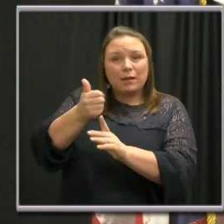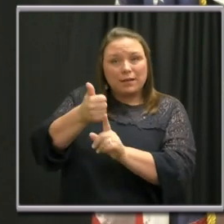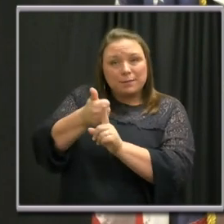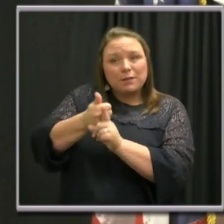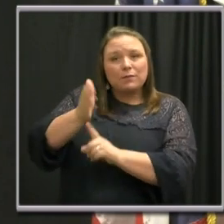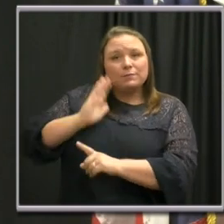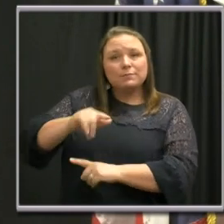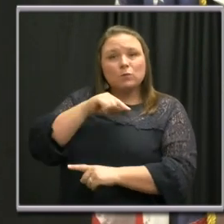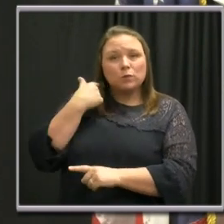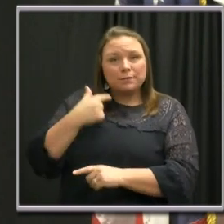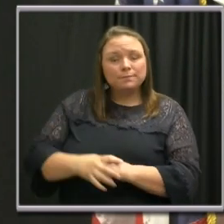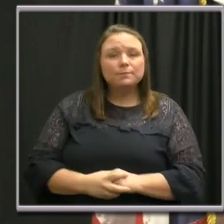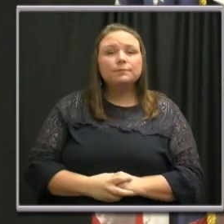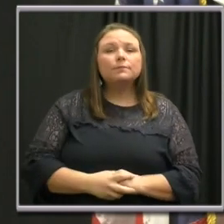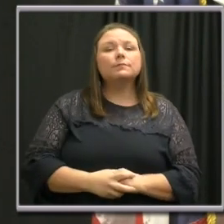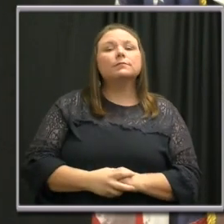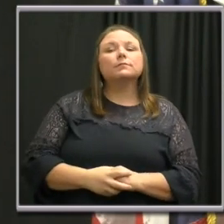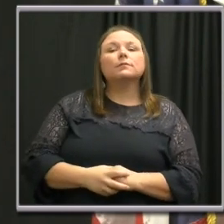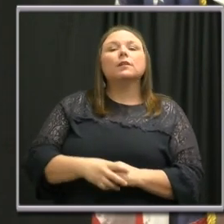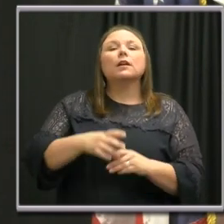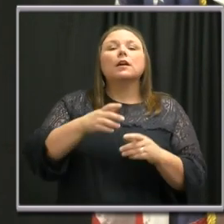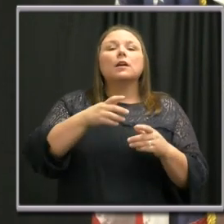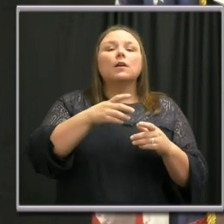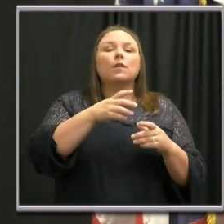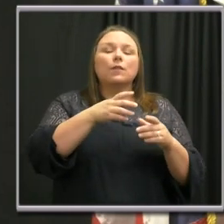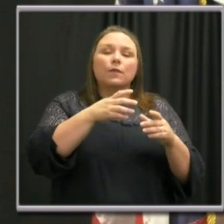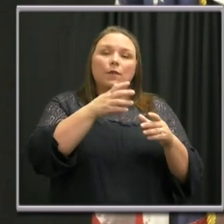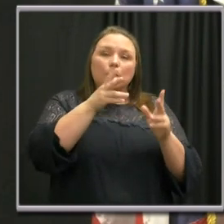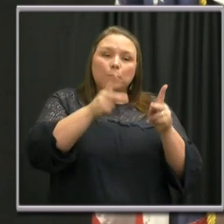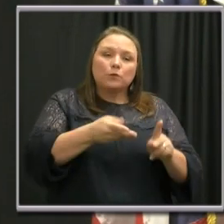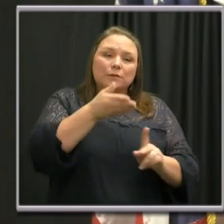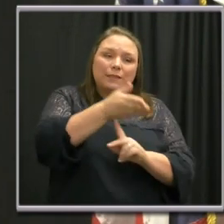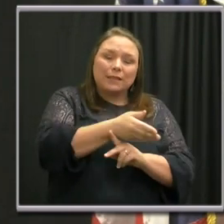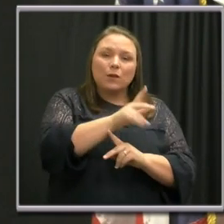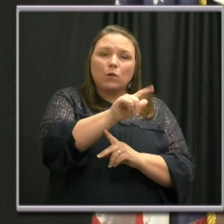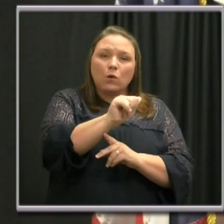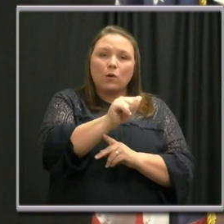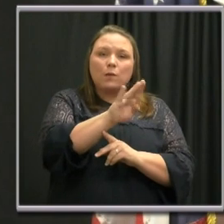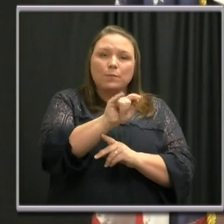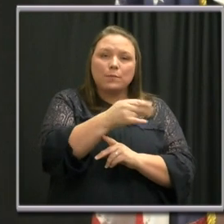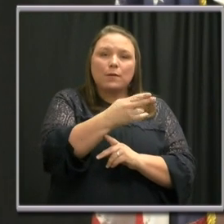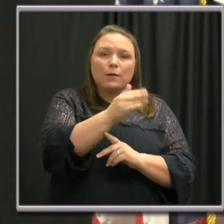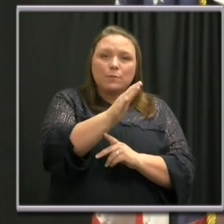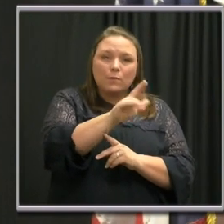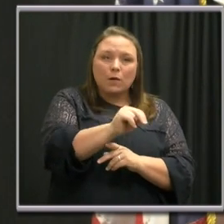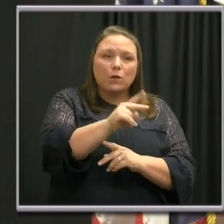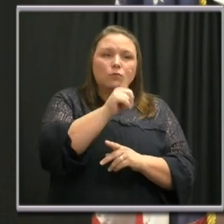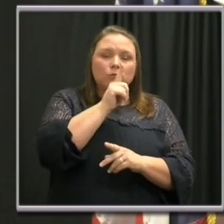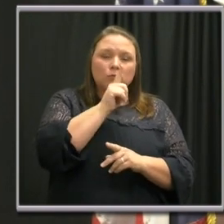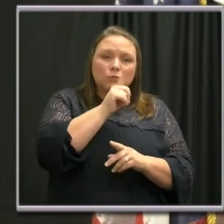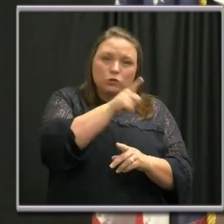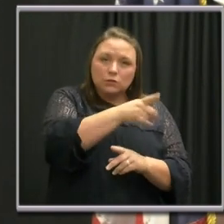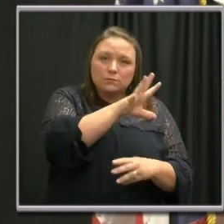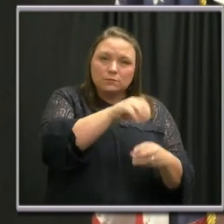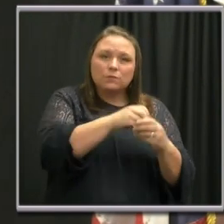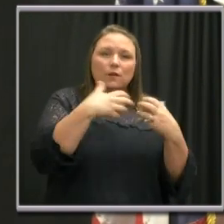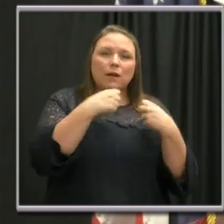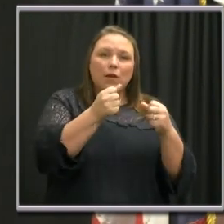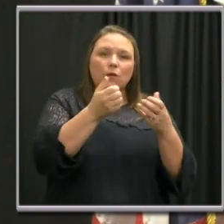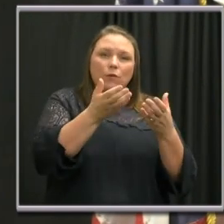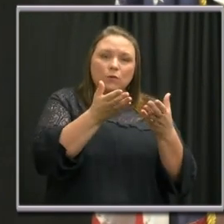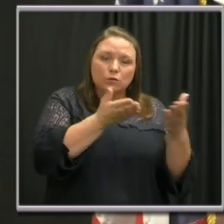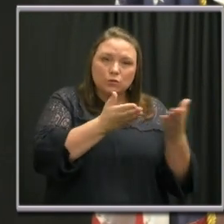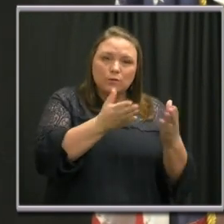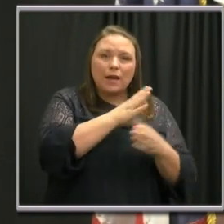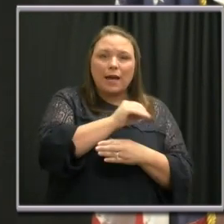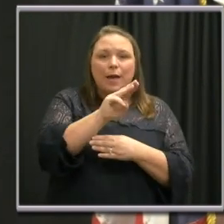The Chief Nursing Officer of the site will be Laura Beth Brown, Vice President of Vanderbilt Health Services, and the Chief Medical Officer is